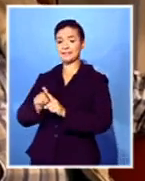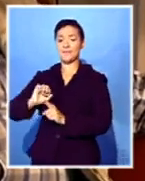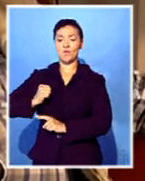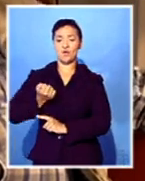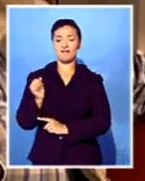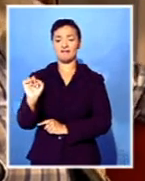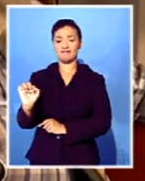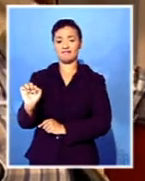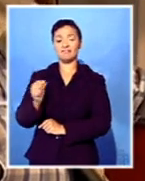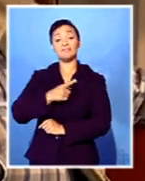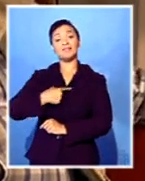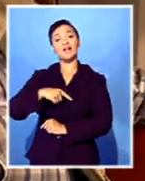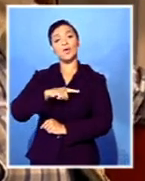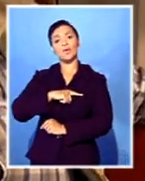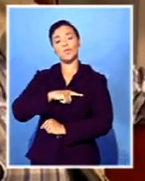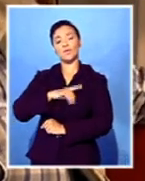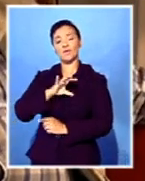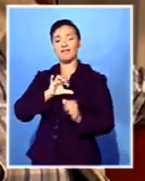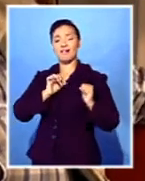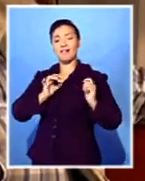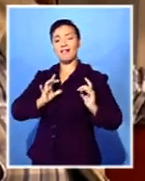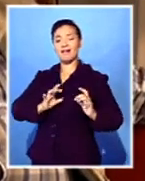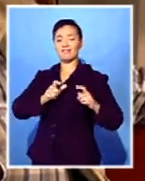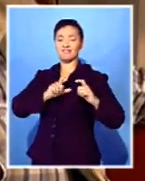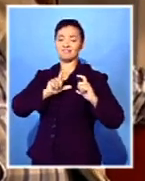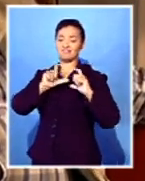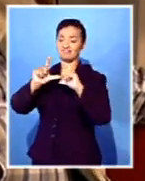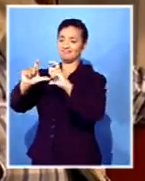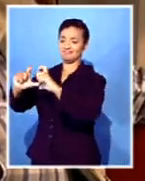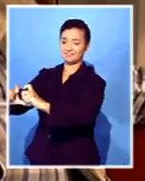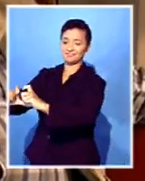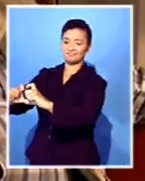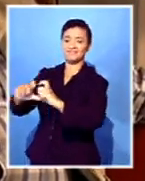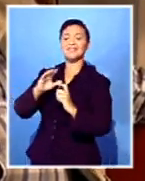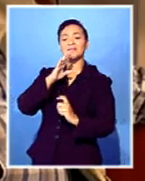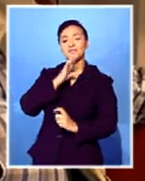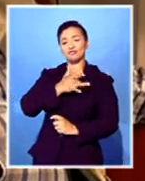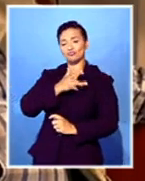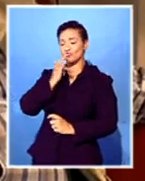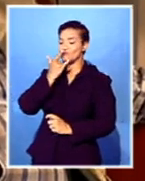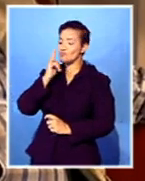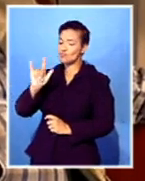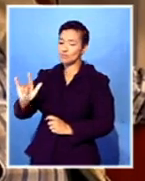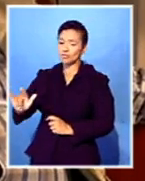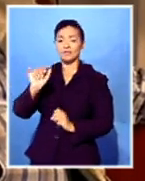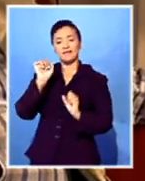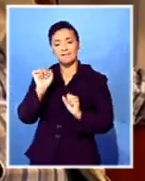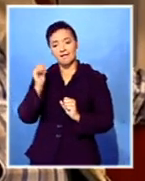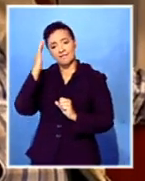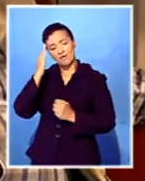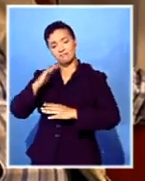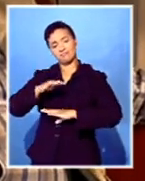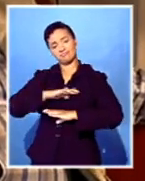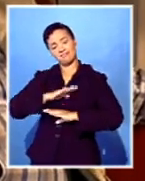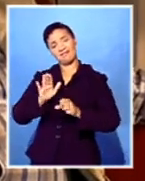you know, we must send them our love. And hope that this will help them for closure and